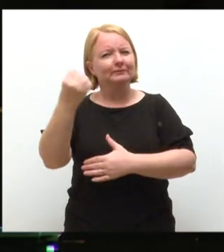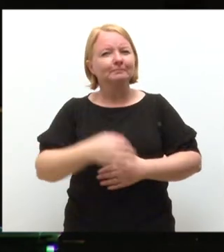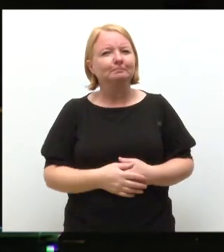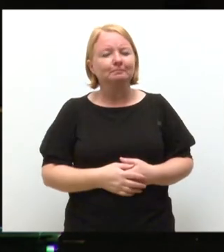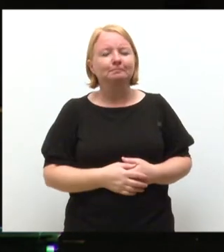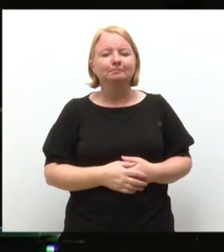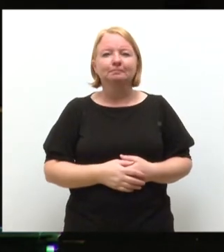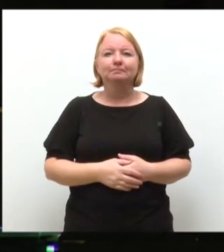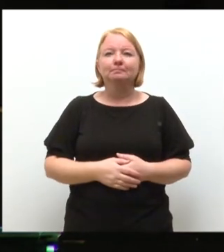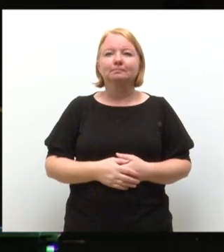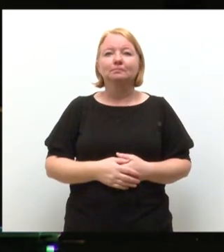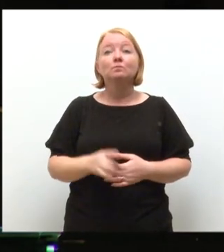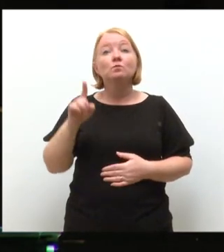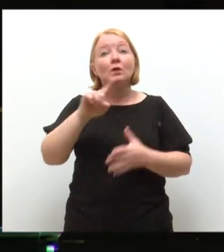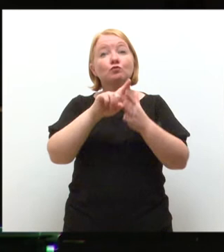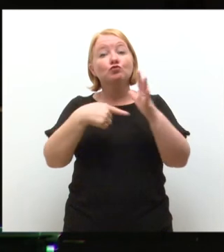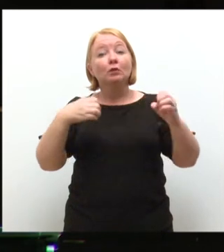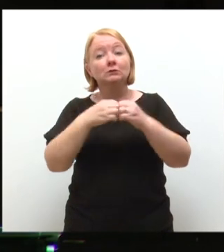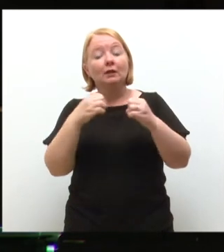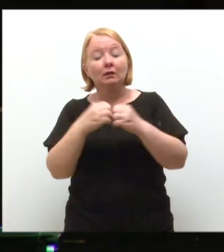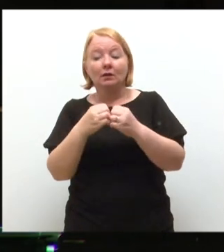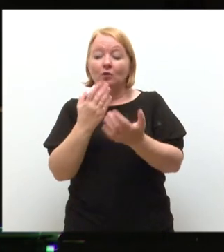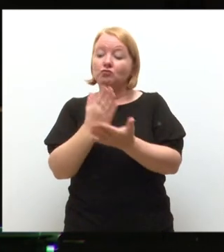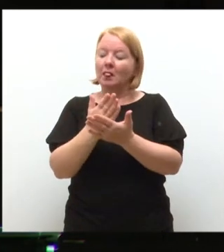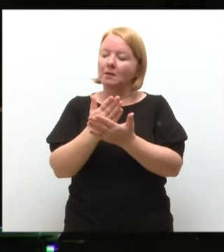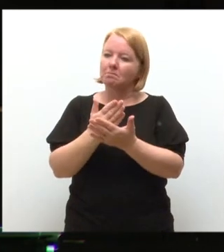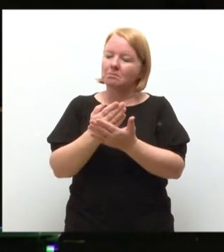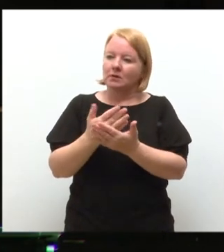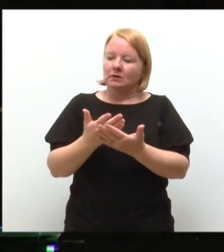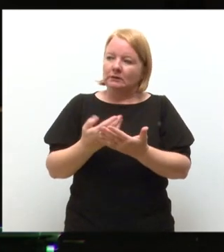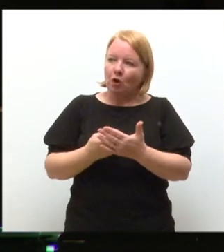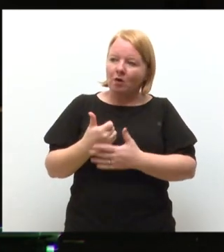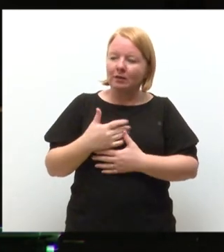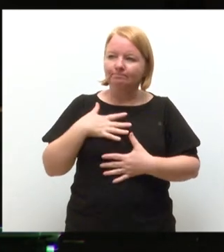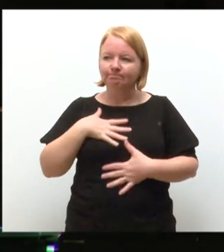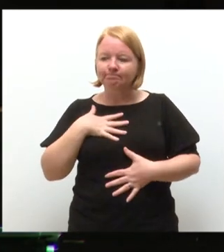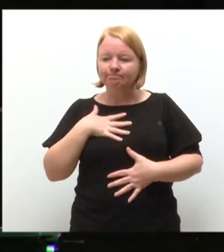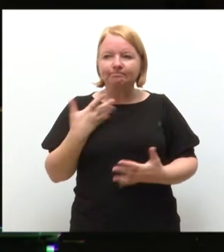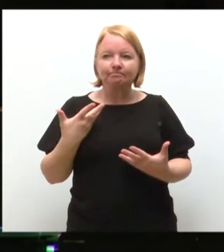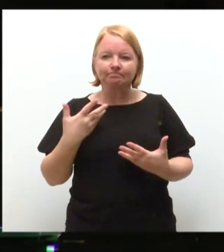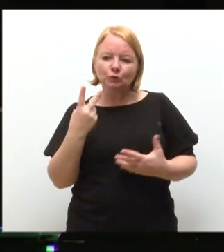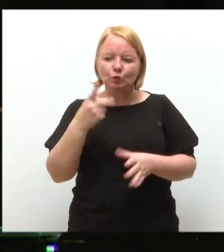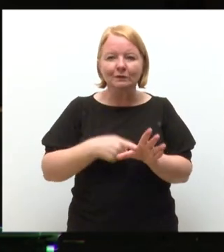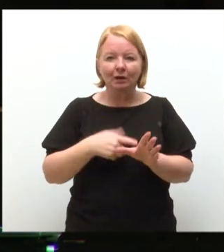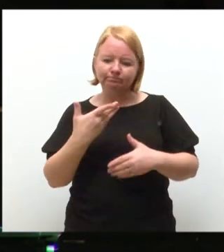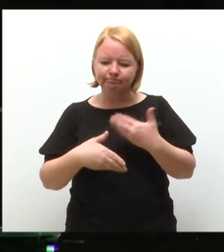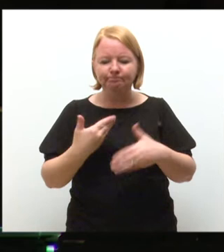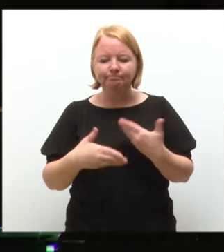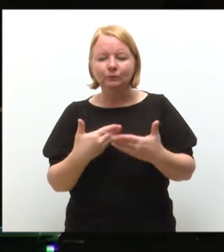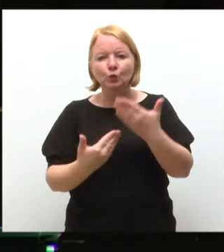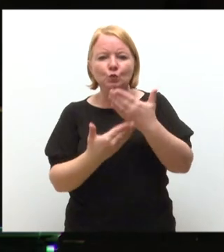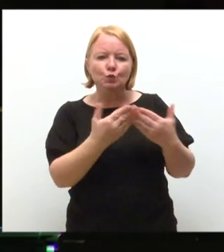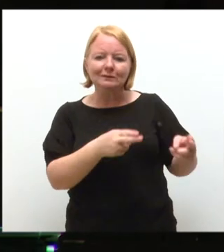Of course, Jocelyn overcame her early apprehension at Cambridge. Her first two years there were spent building a new-style